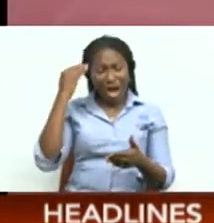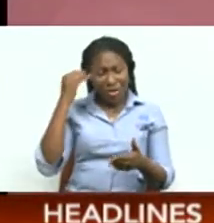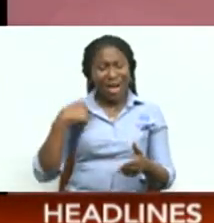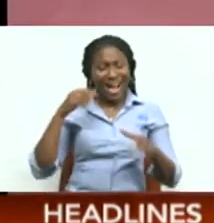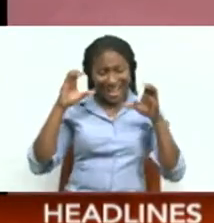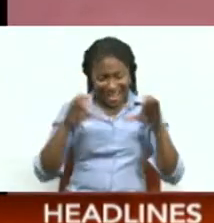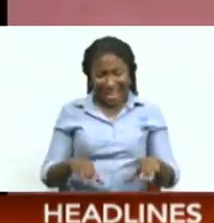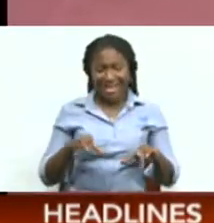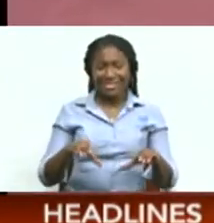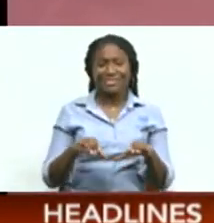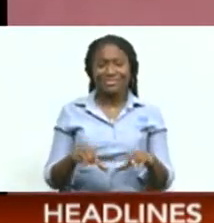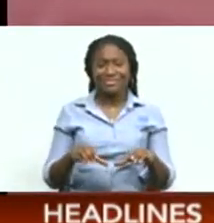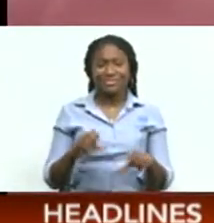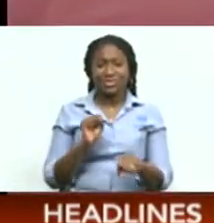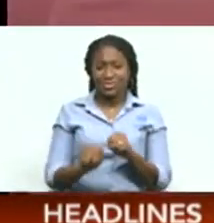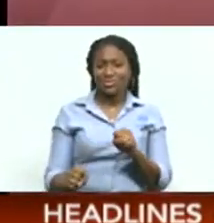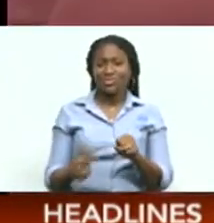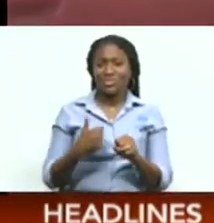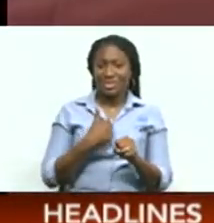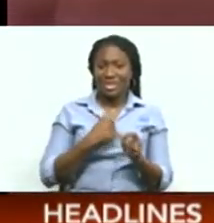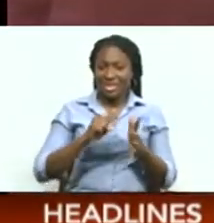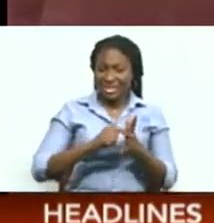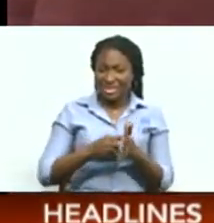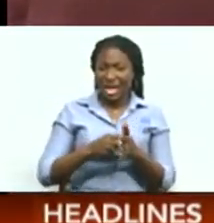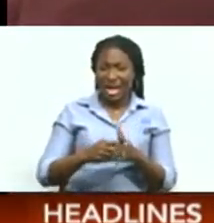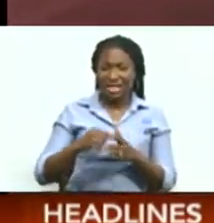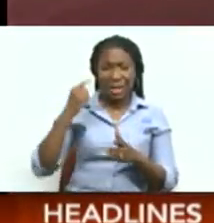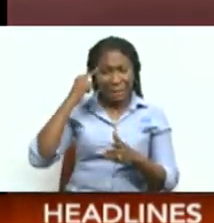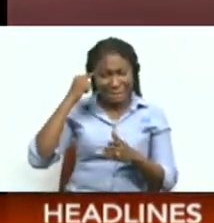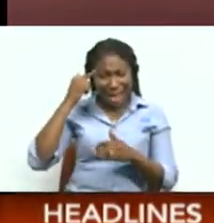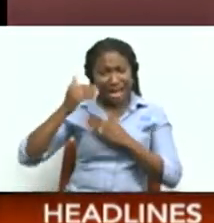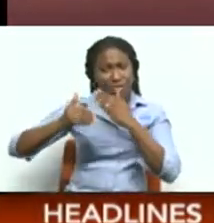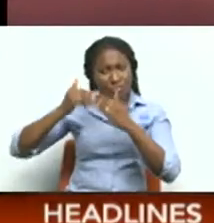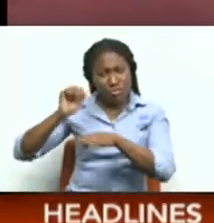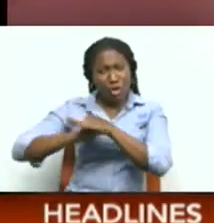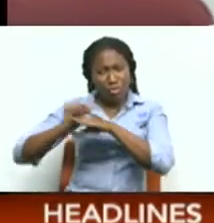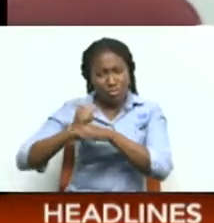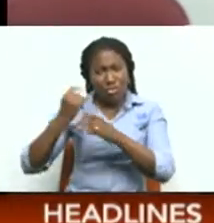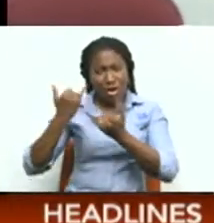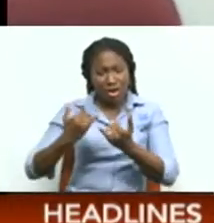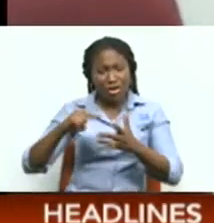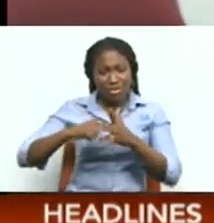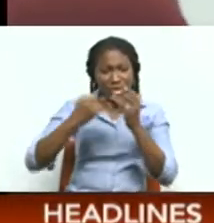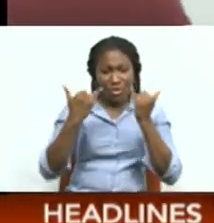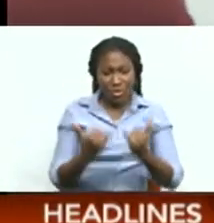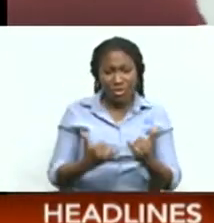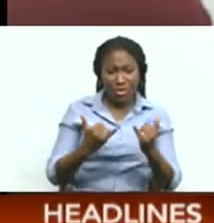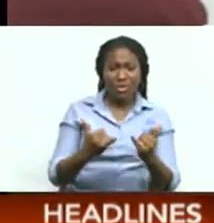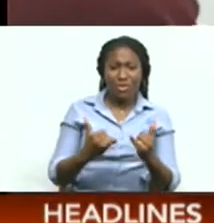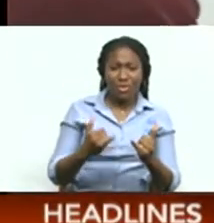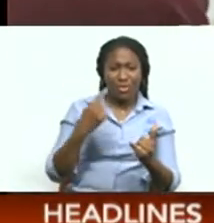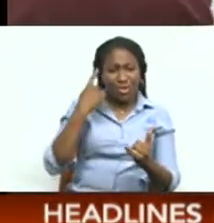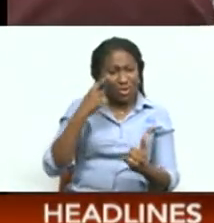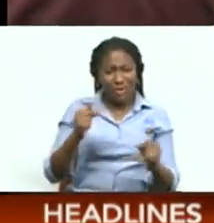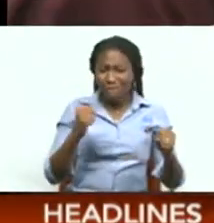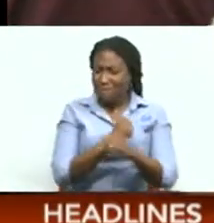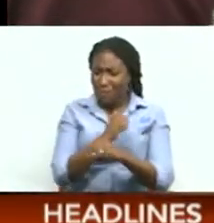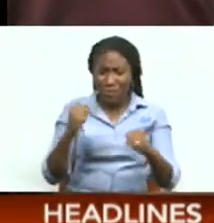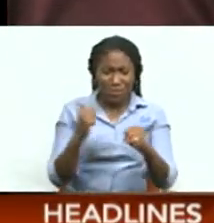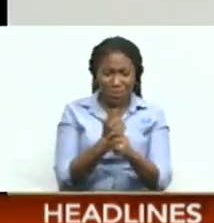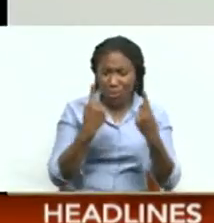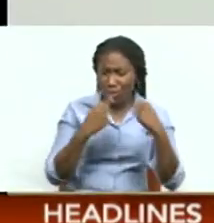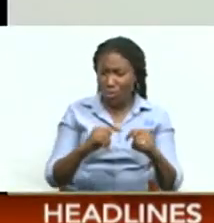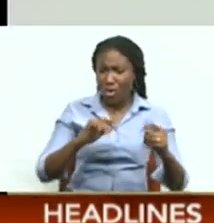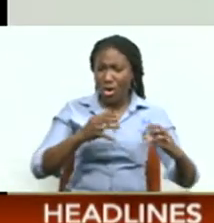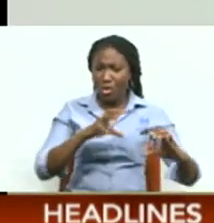do So it's basically I start preparing my mind from now For 90 plus minutes Fighting for every ball Start seeing